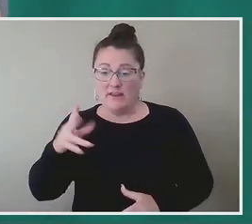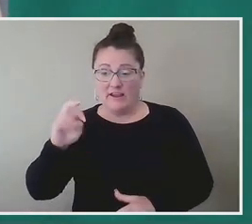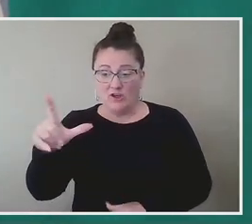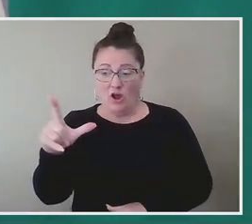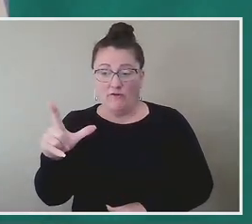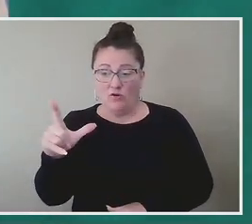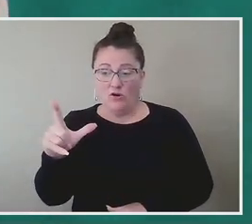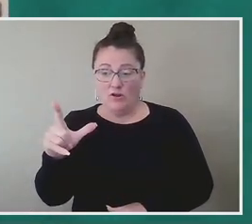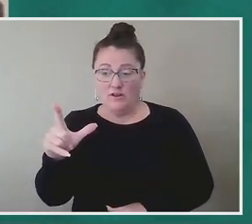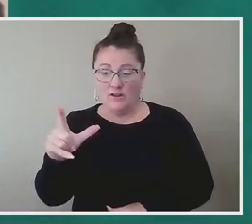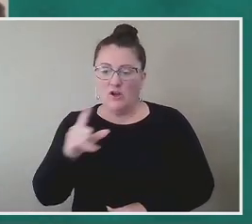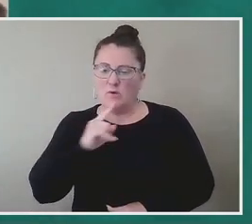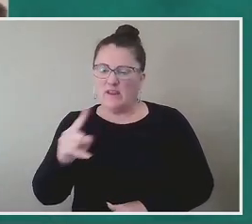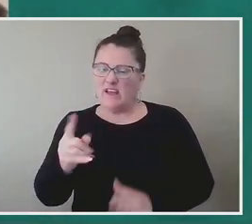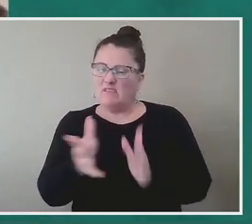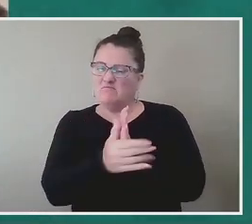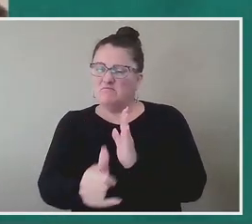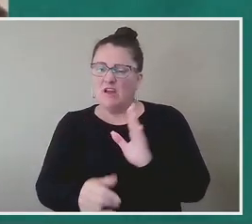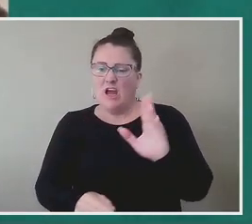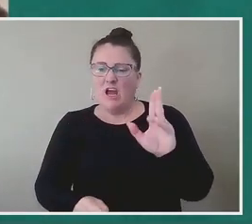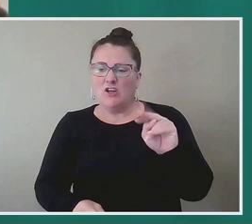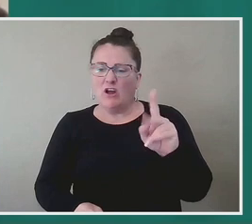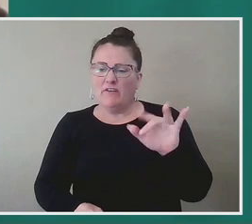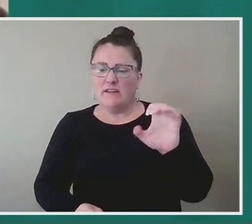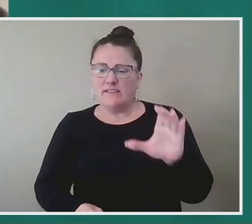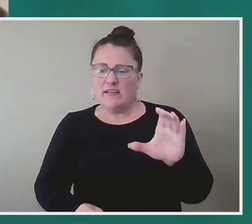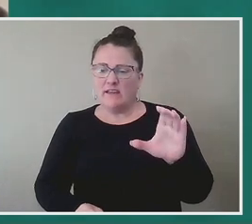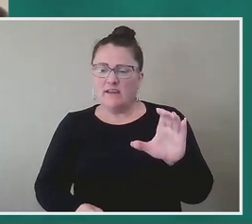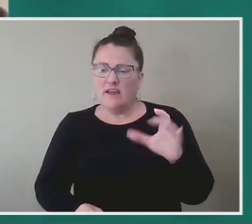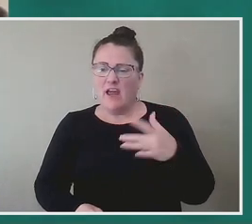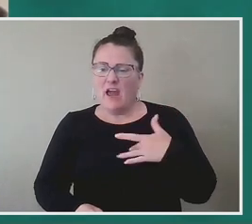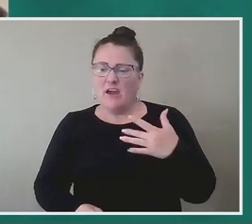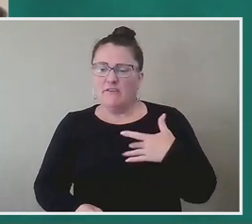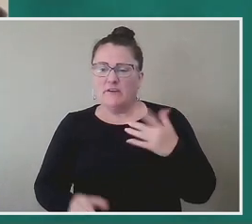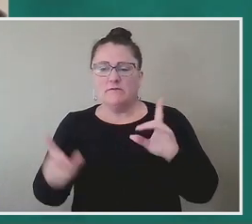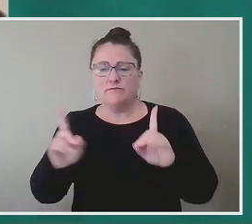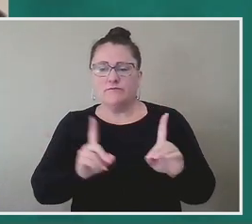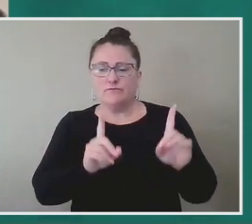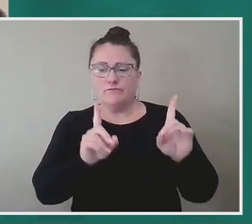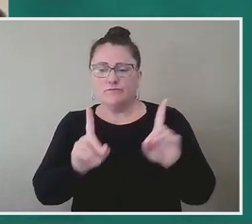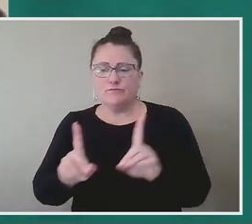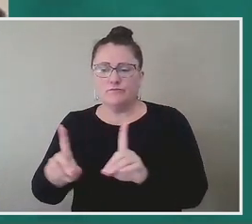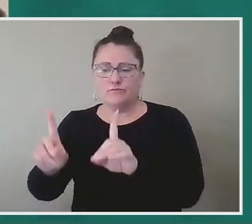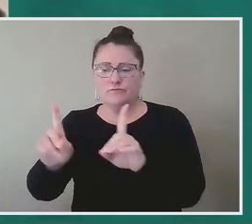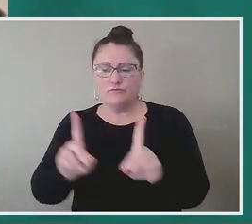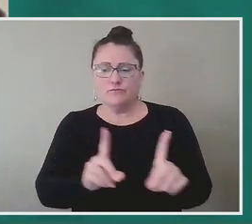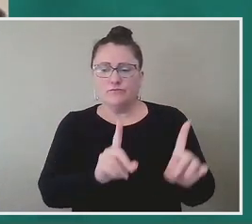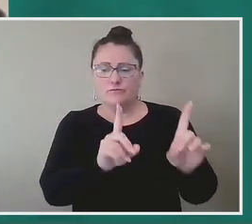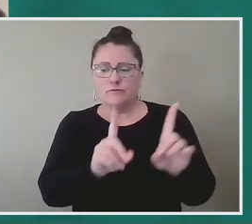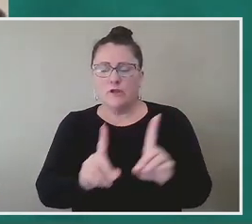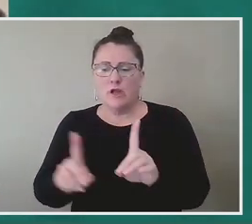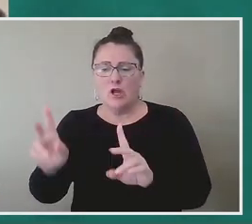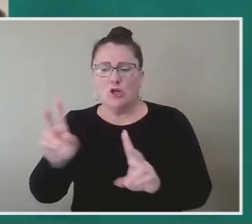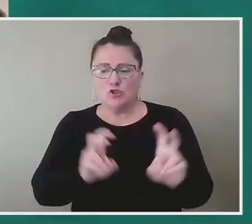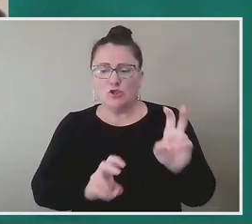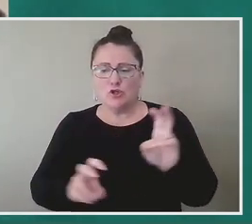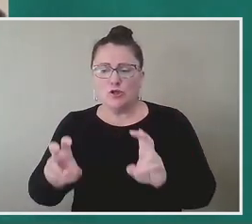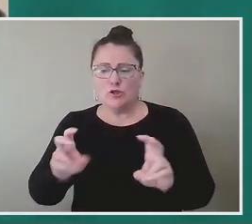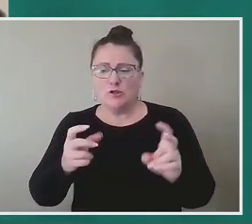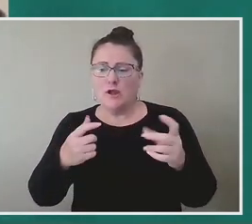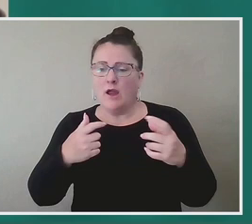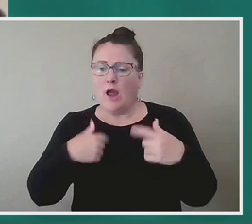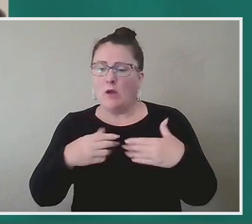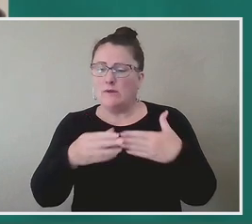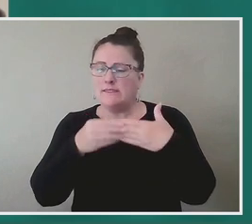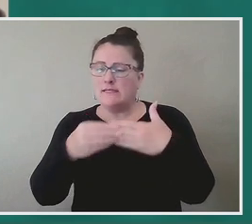sort of novelistic. Like I wanted it to feel like you were alongside a journey, um, in which in some ways I was the protagonist of that journey.